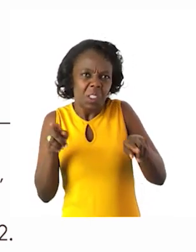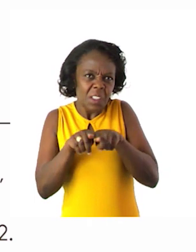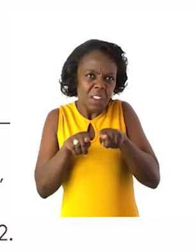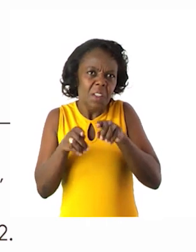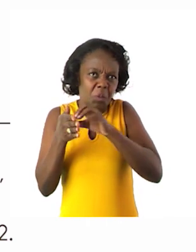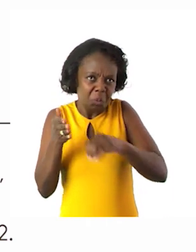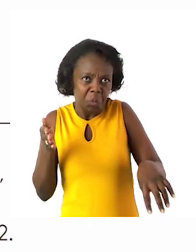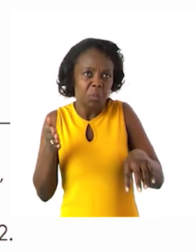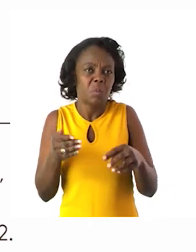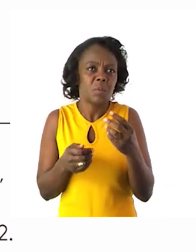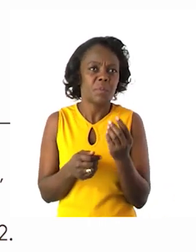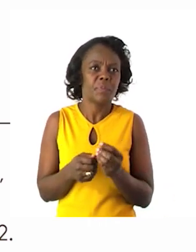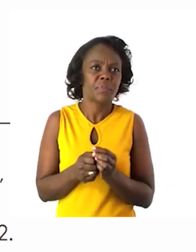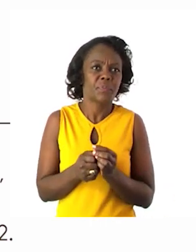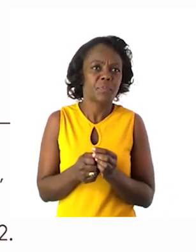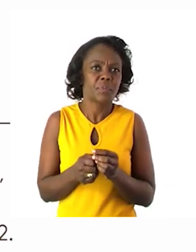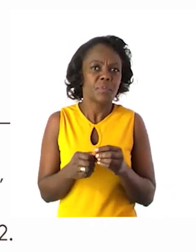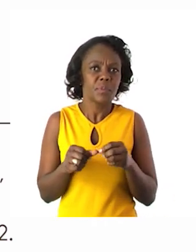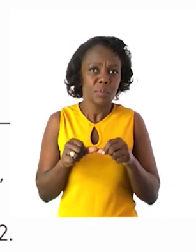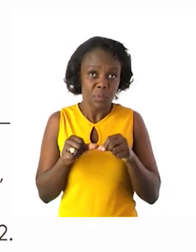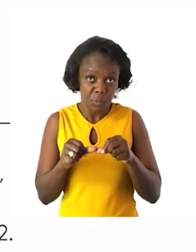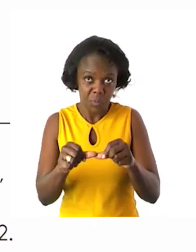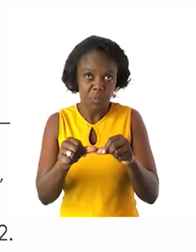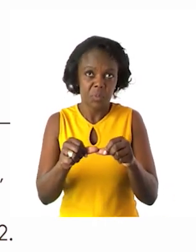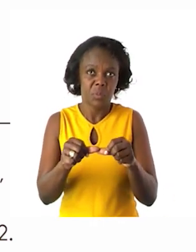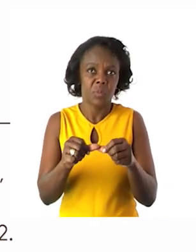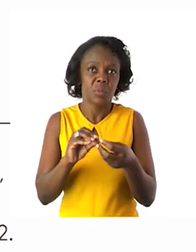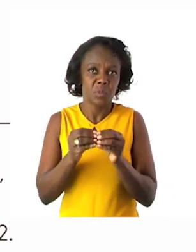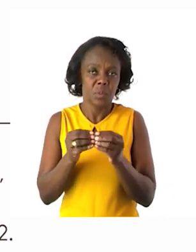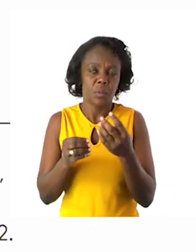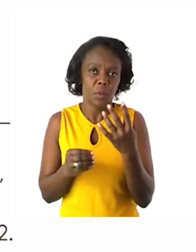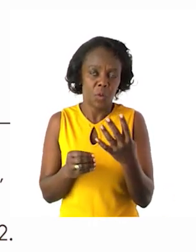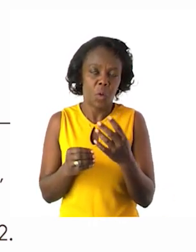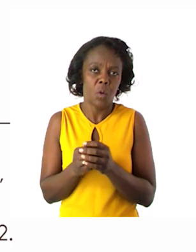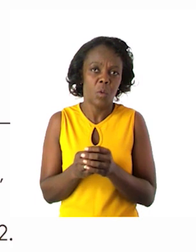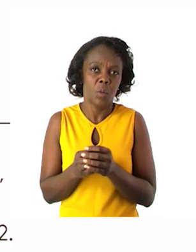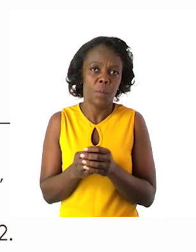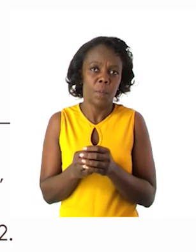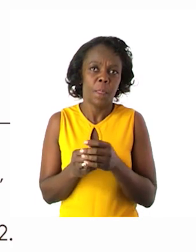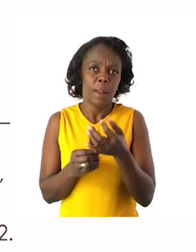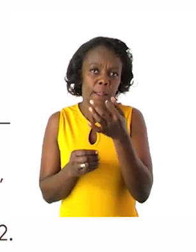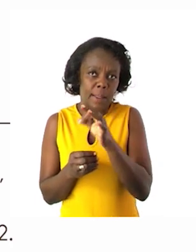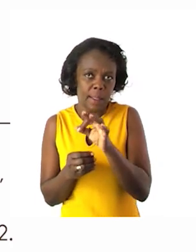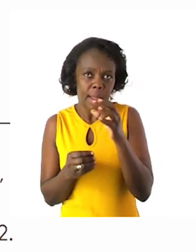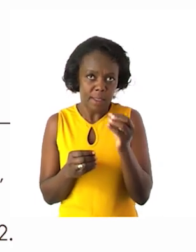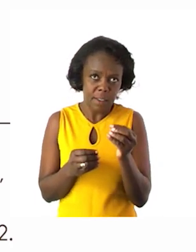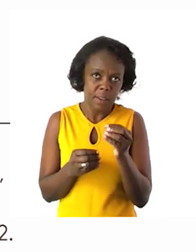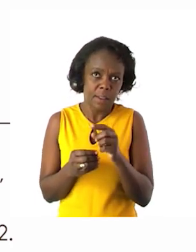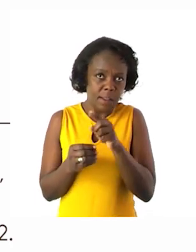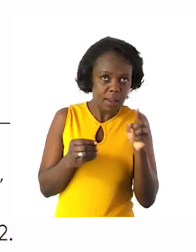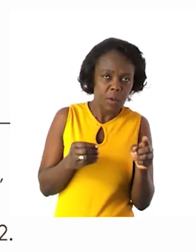then write the numbers. You continue with number 4 as well. Number 4 they count 90 then they go to